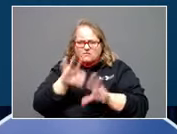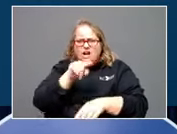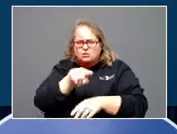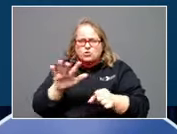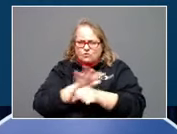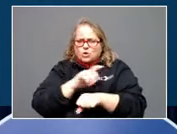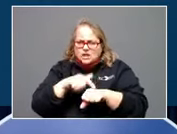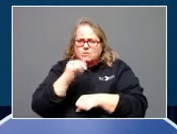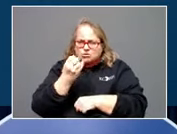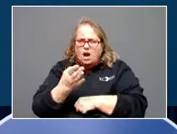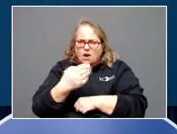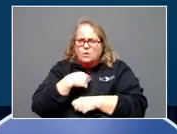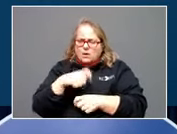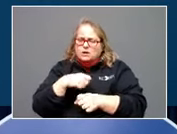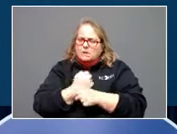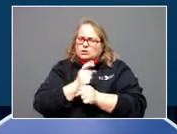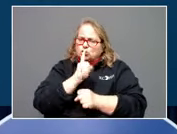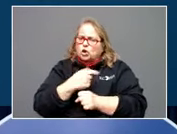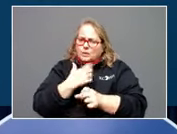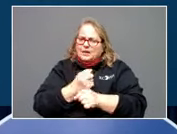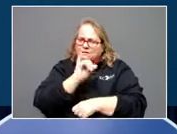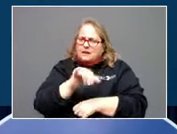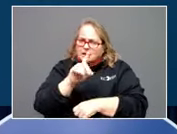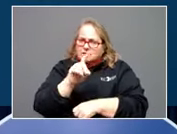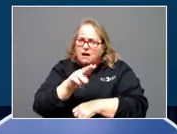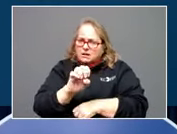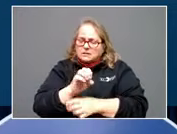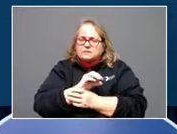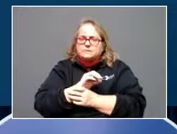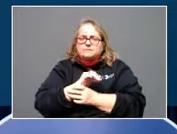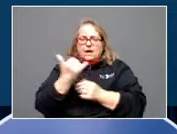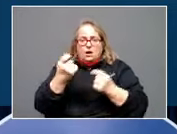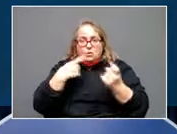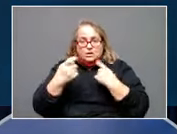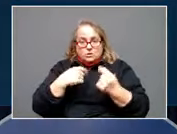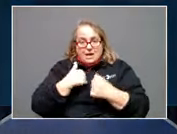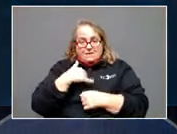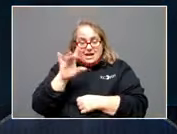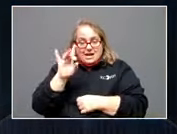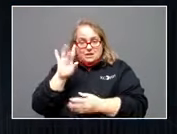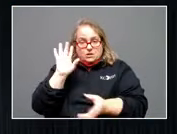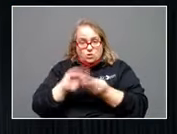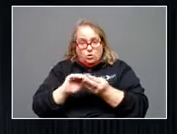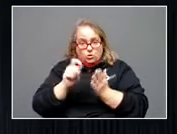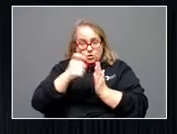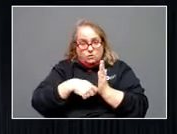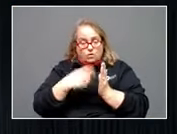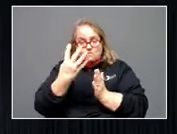We're going to make sure we get that done. All right, let's open it up to questions. It looks like we have eight total journalists, four here,